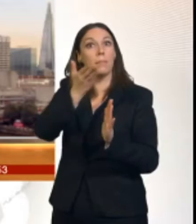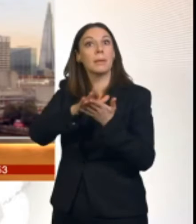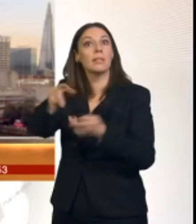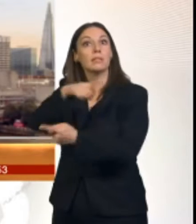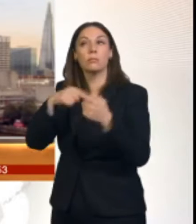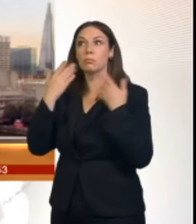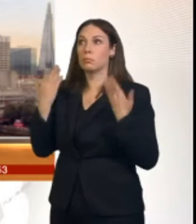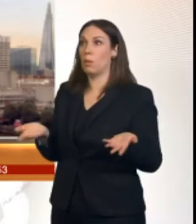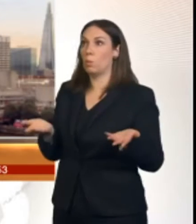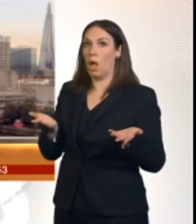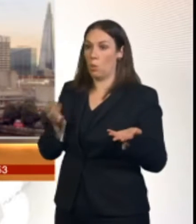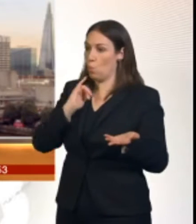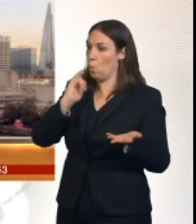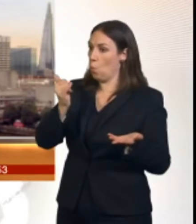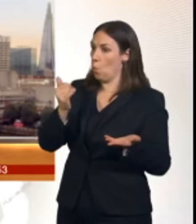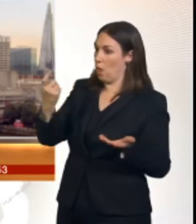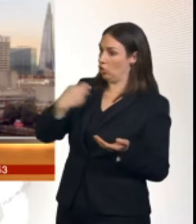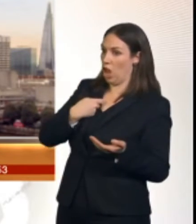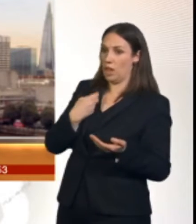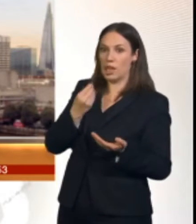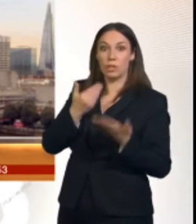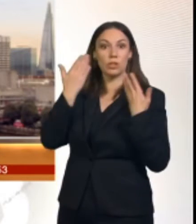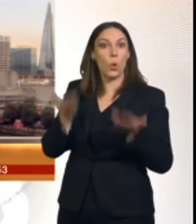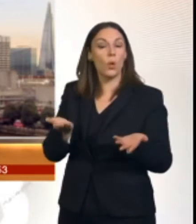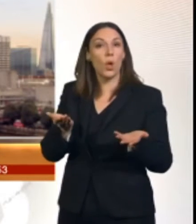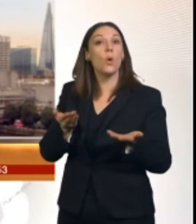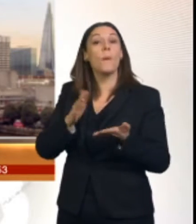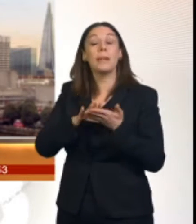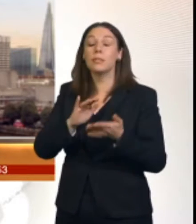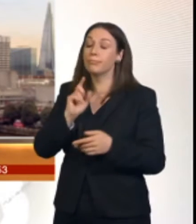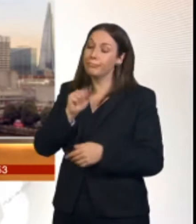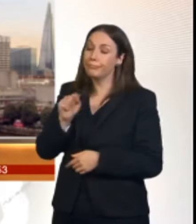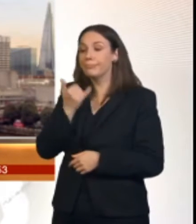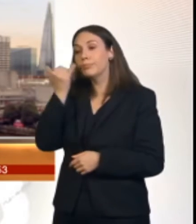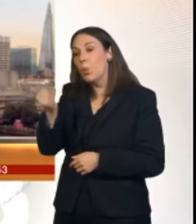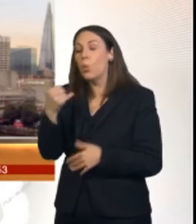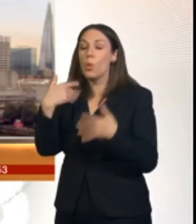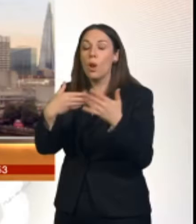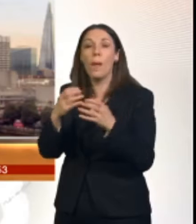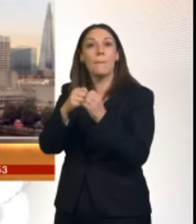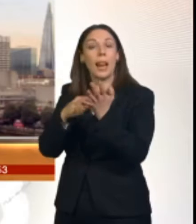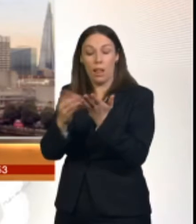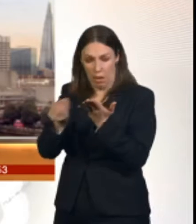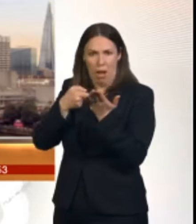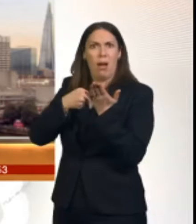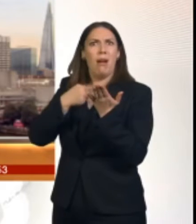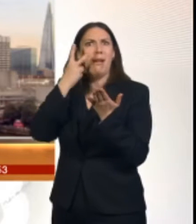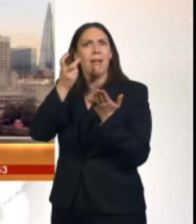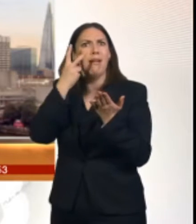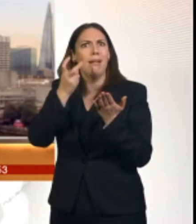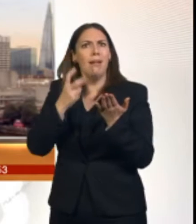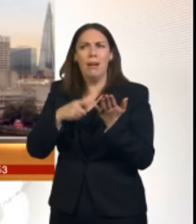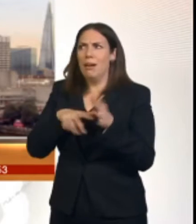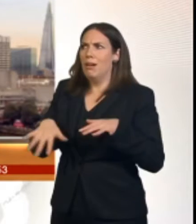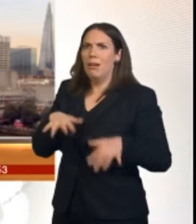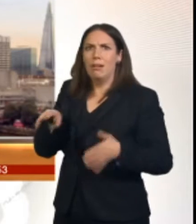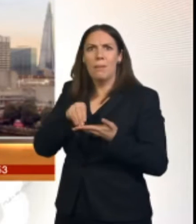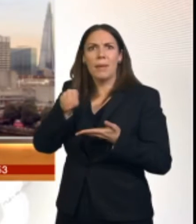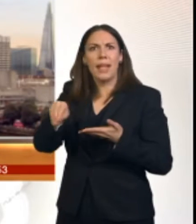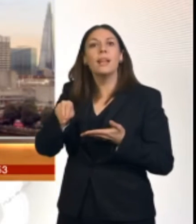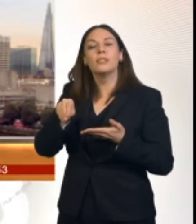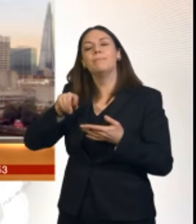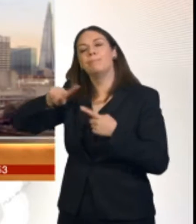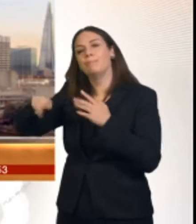cost. And as I said, they then receive an unexpectedly high bill, struggle to pay it. And so we are very concerned.